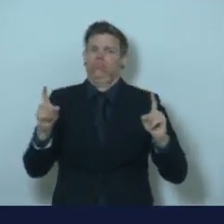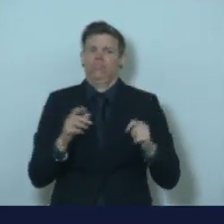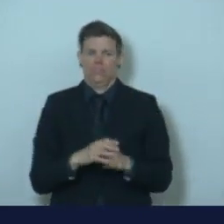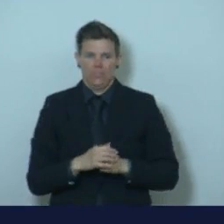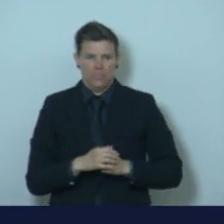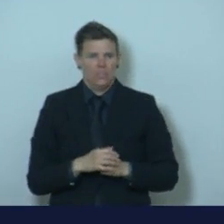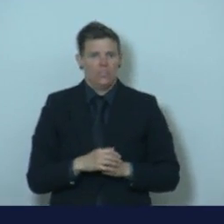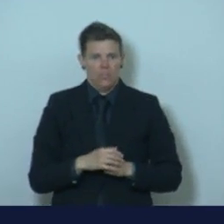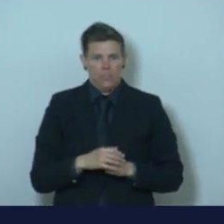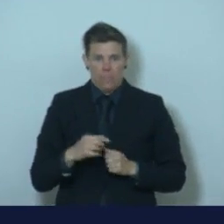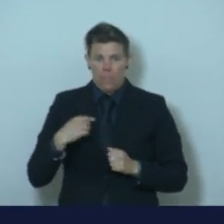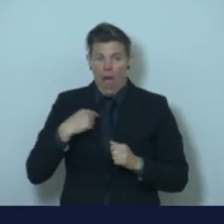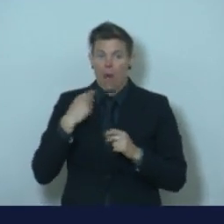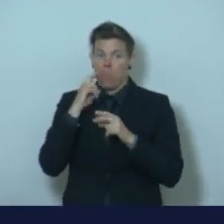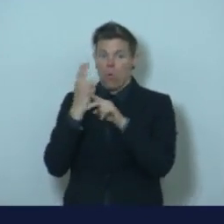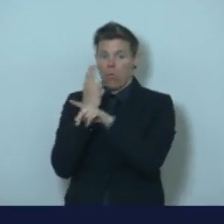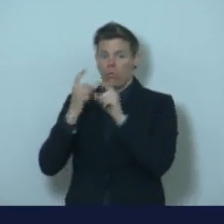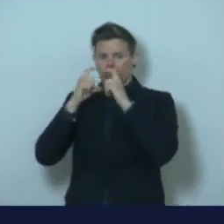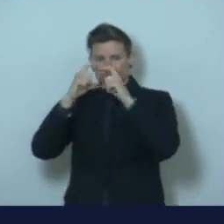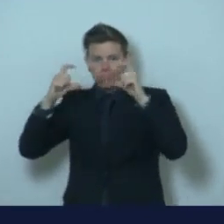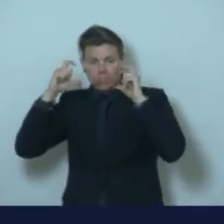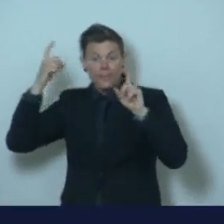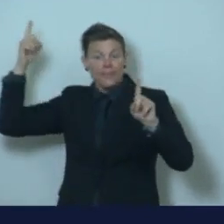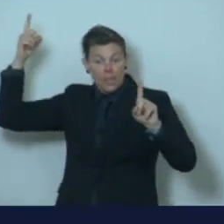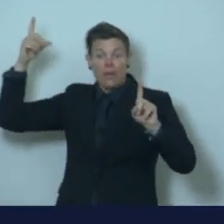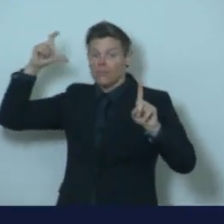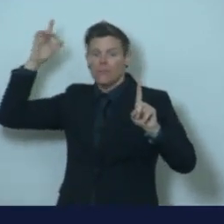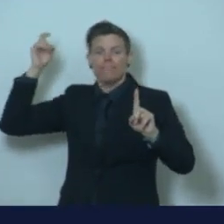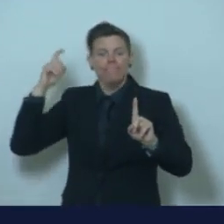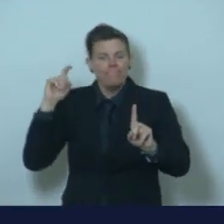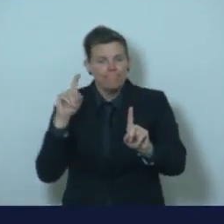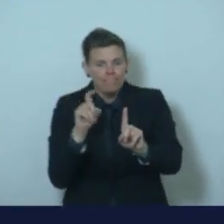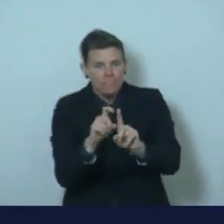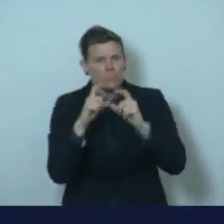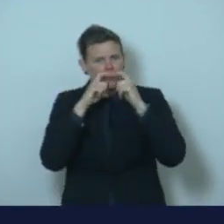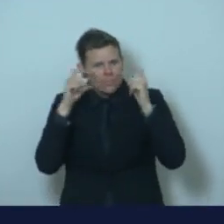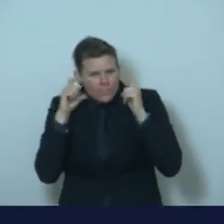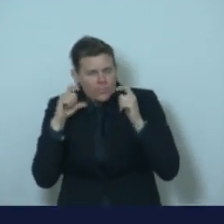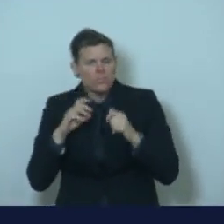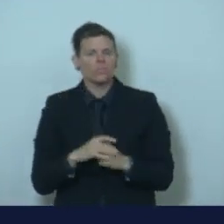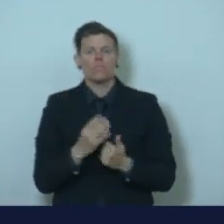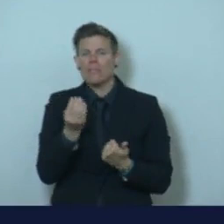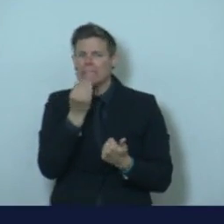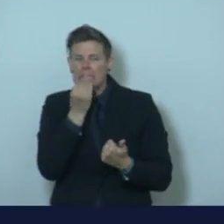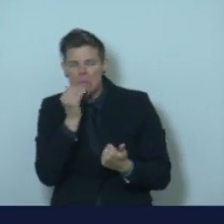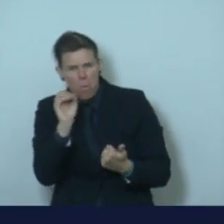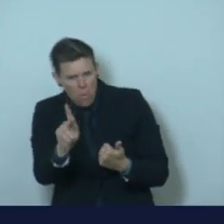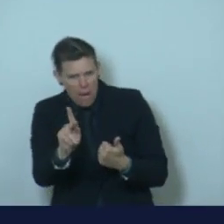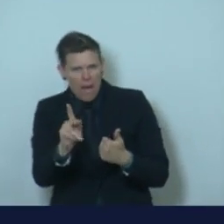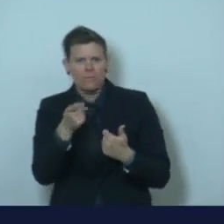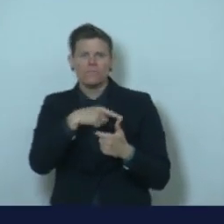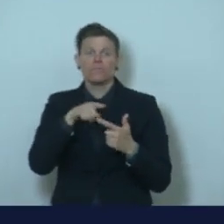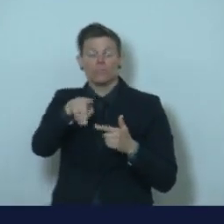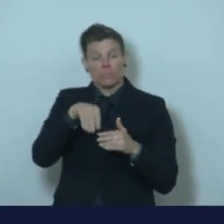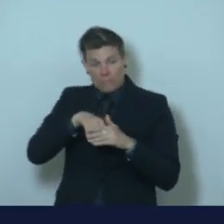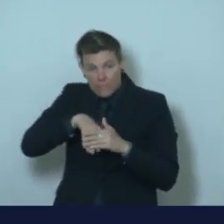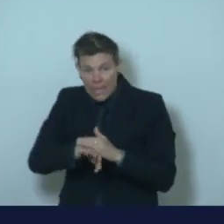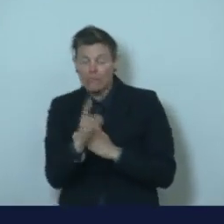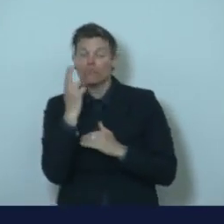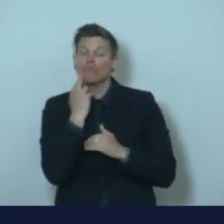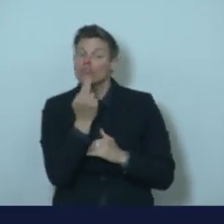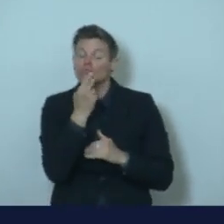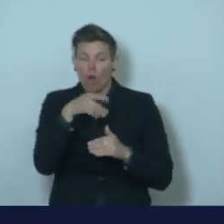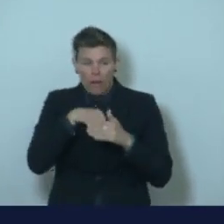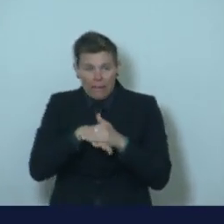All right. You have to wear it. Here are the exceptions. Eating. So when we get to dine in restaurants, you can't eat or